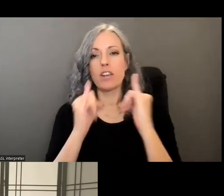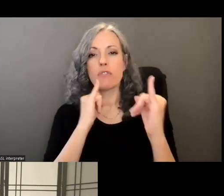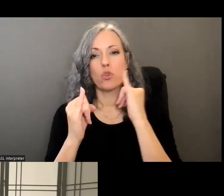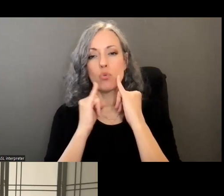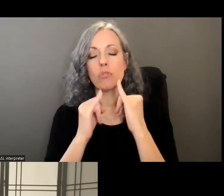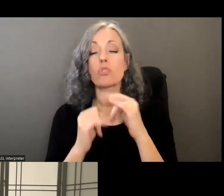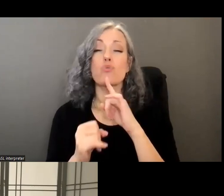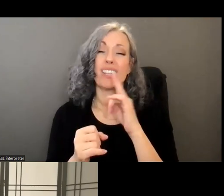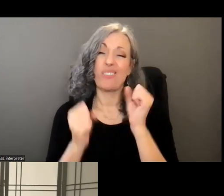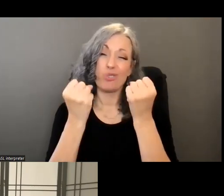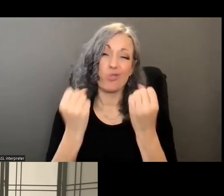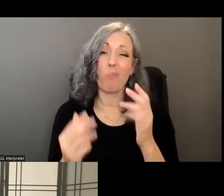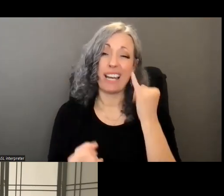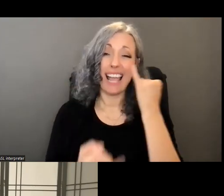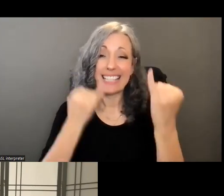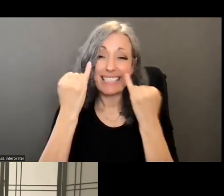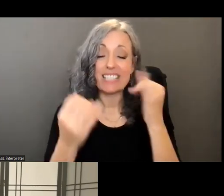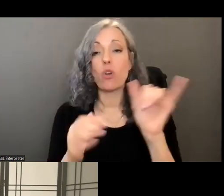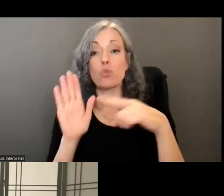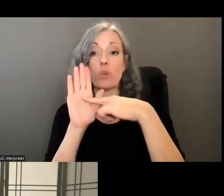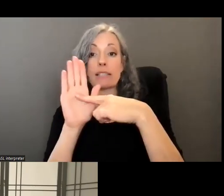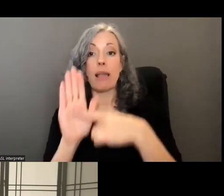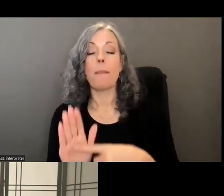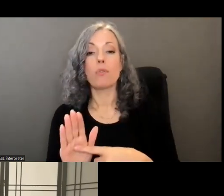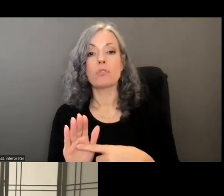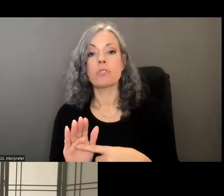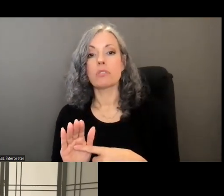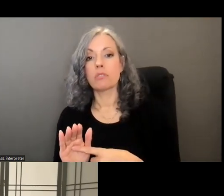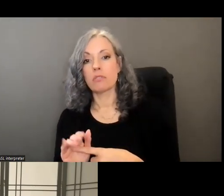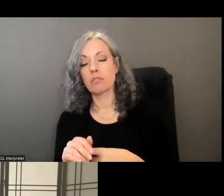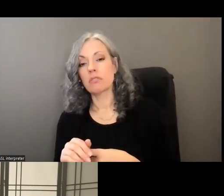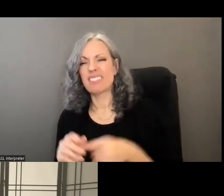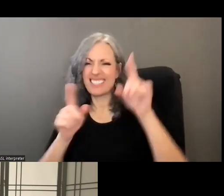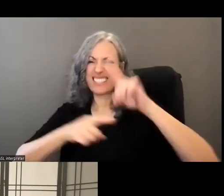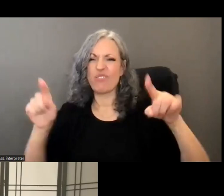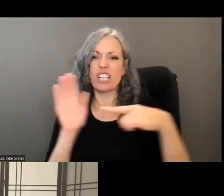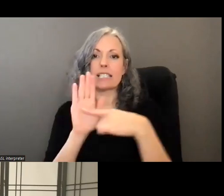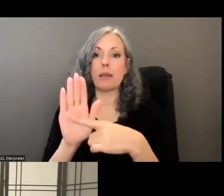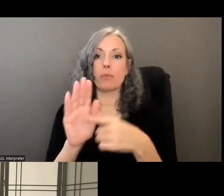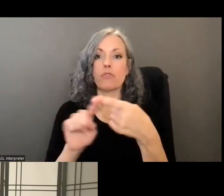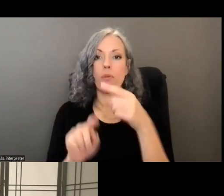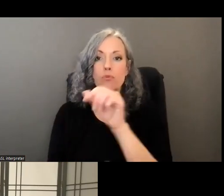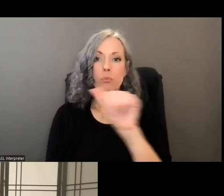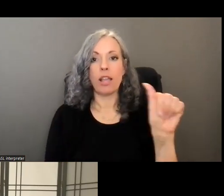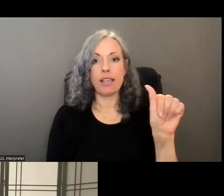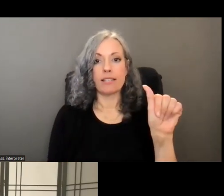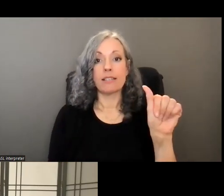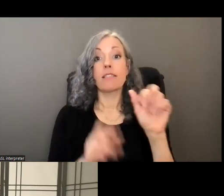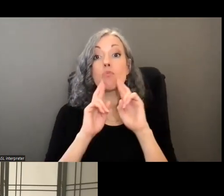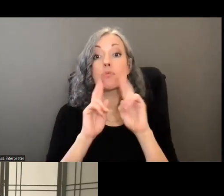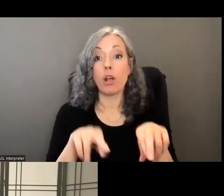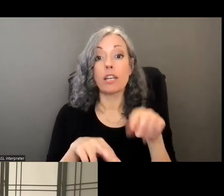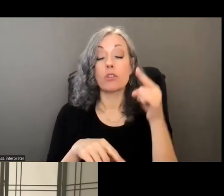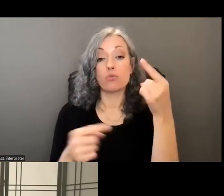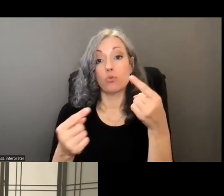given and there were also examples i think we inventory different examples from triple a's that we're responding to for